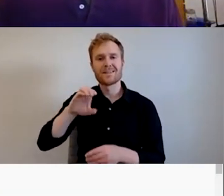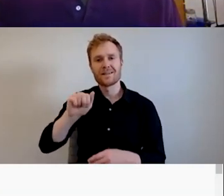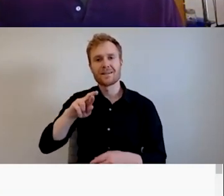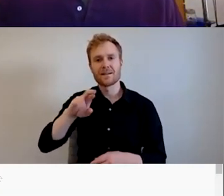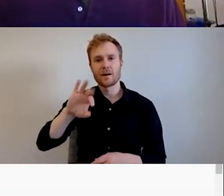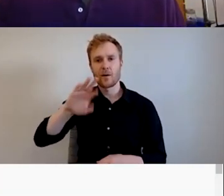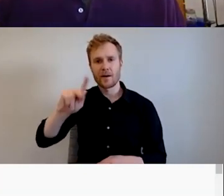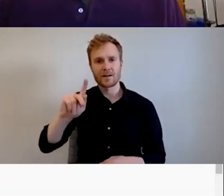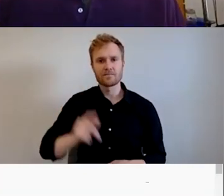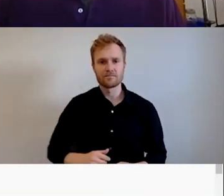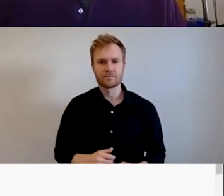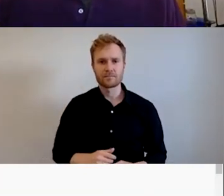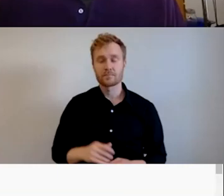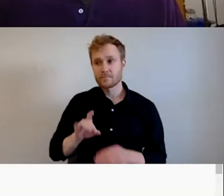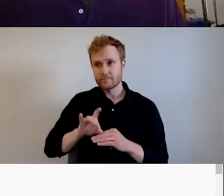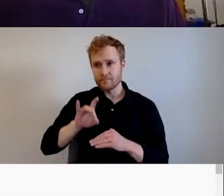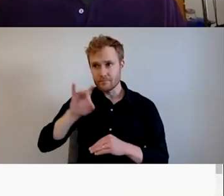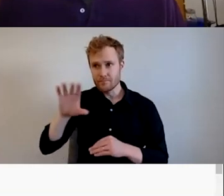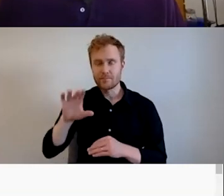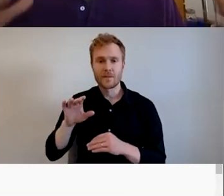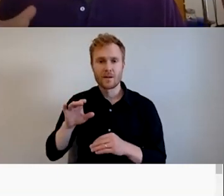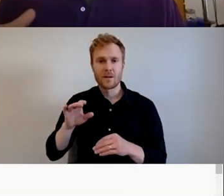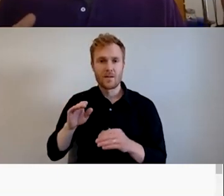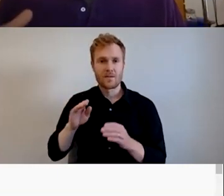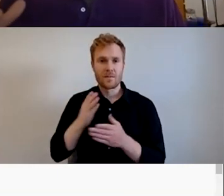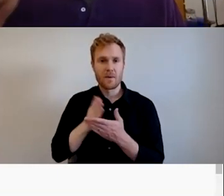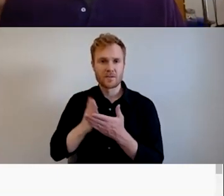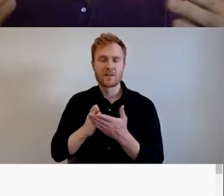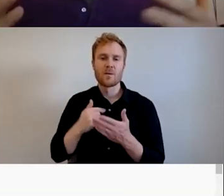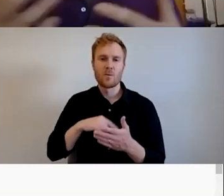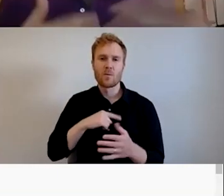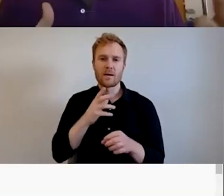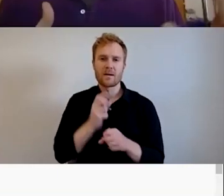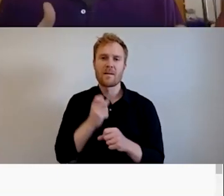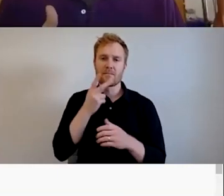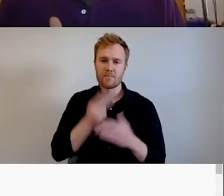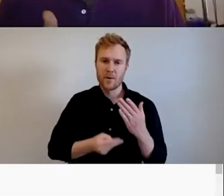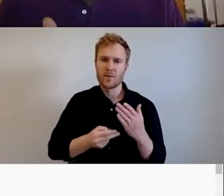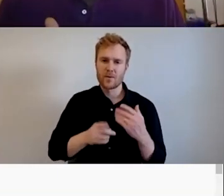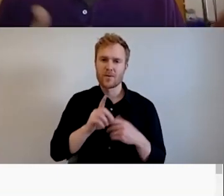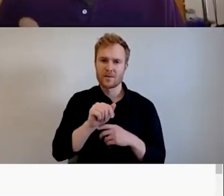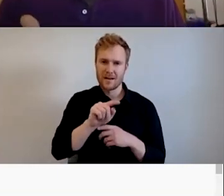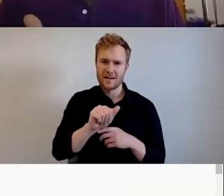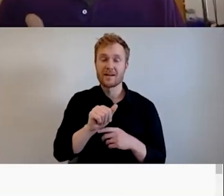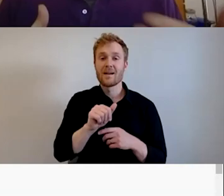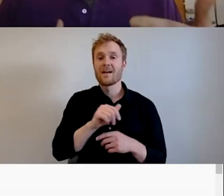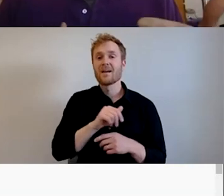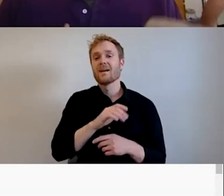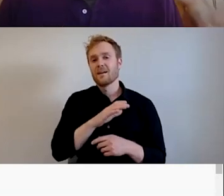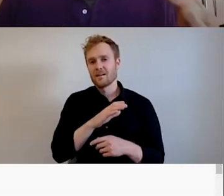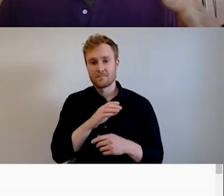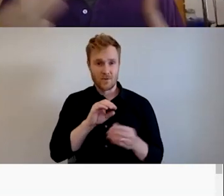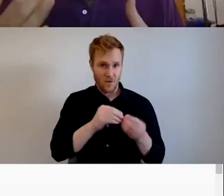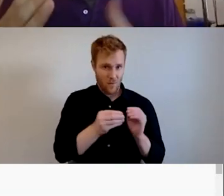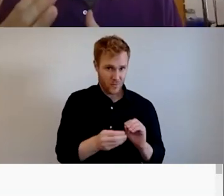When you submit your overall budget, we get both sets of data. We get all of the numerical changes that you've made to the budget itself. So we have a